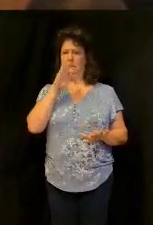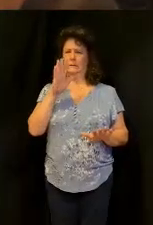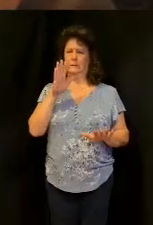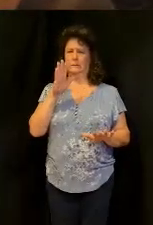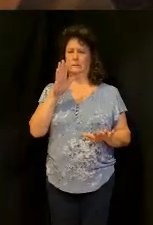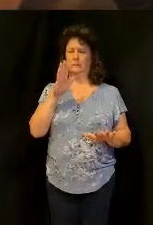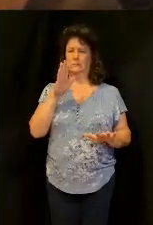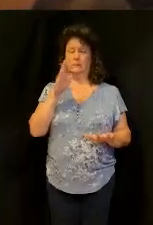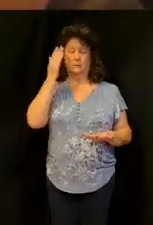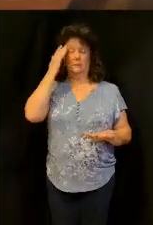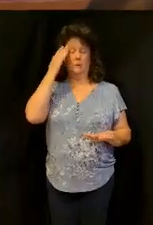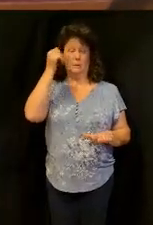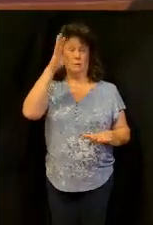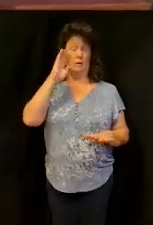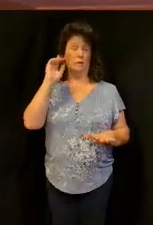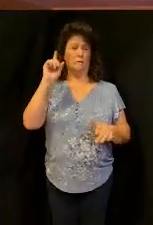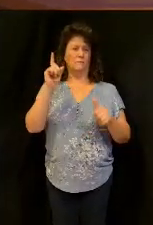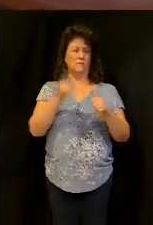Keeping God first.